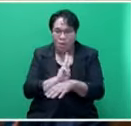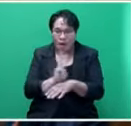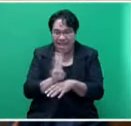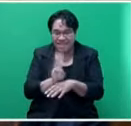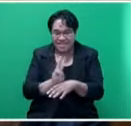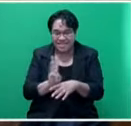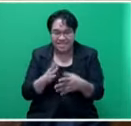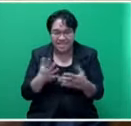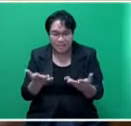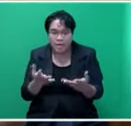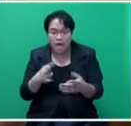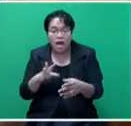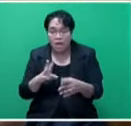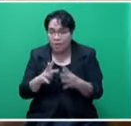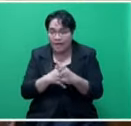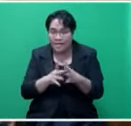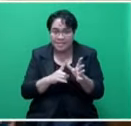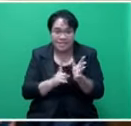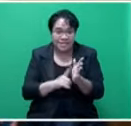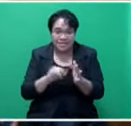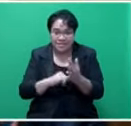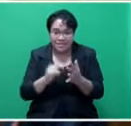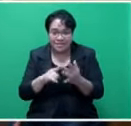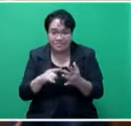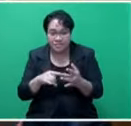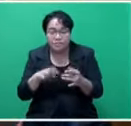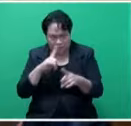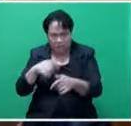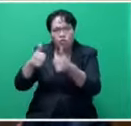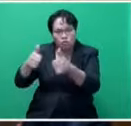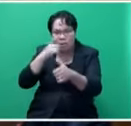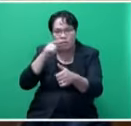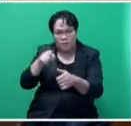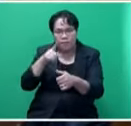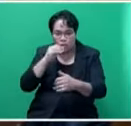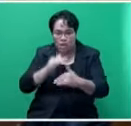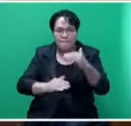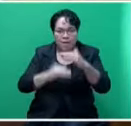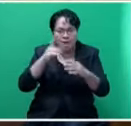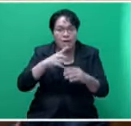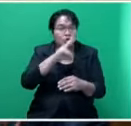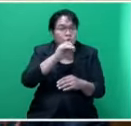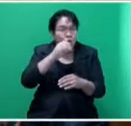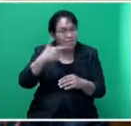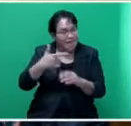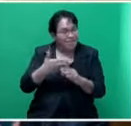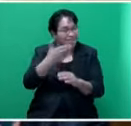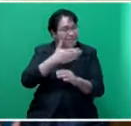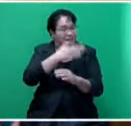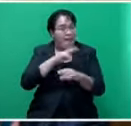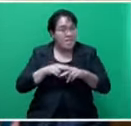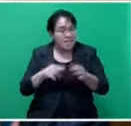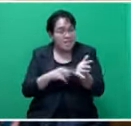but these are good people. These are experienced people, engage them. To build, back in 2007, I was told, back in 2007 it's Fiji